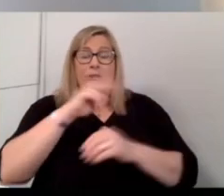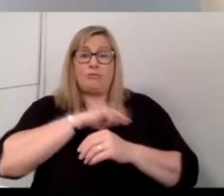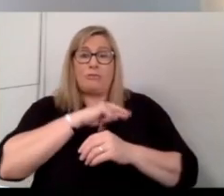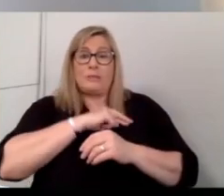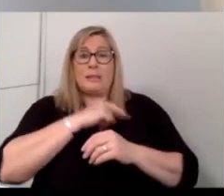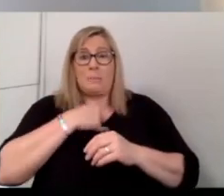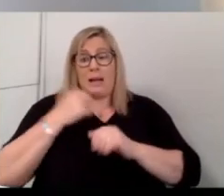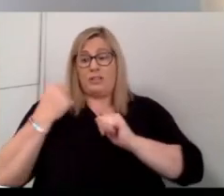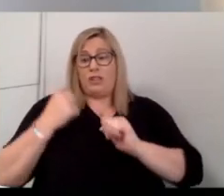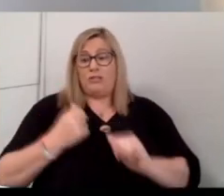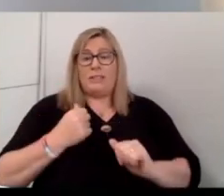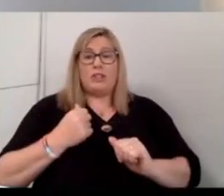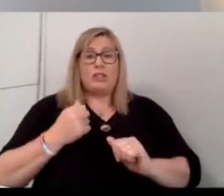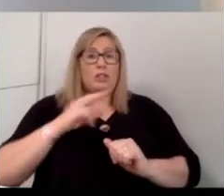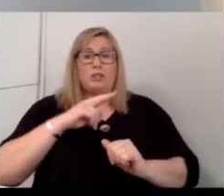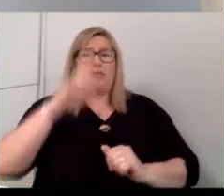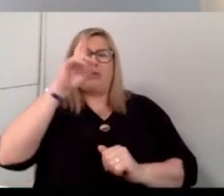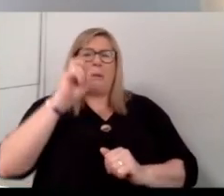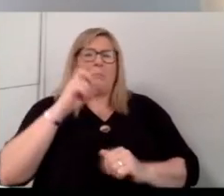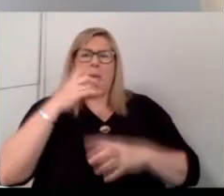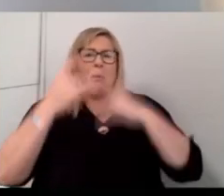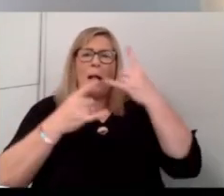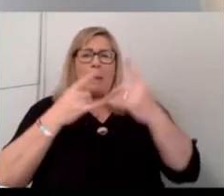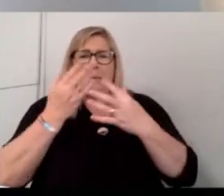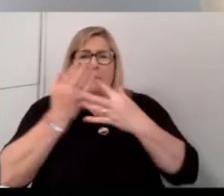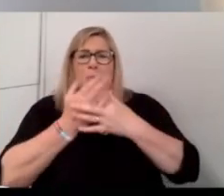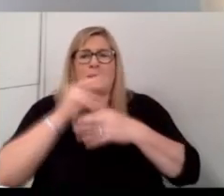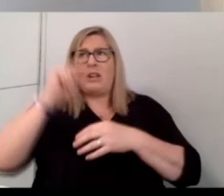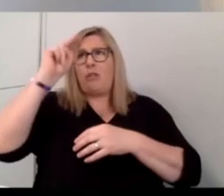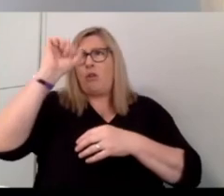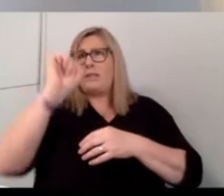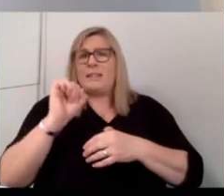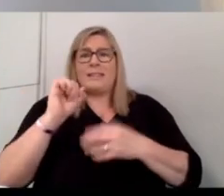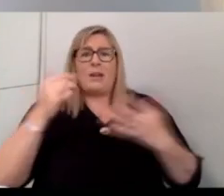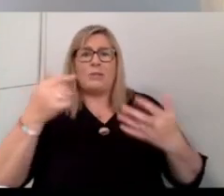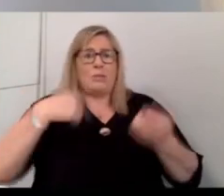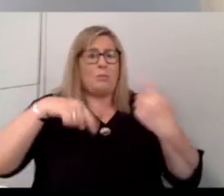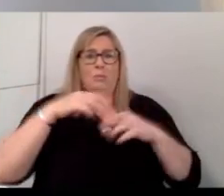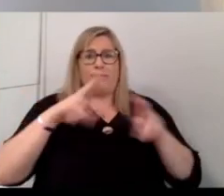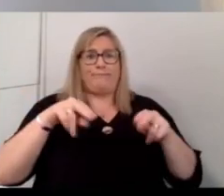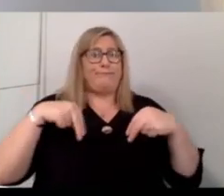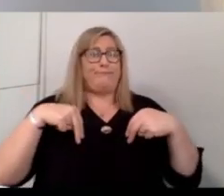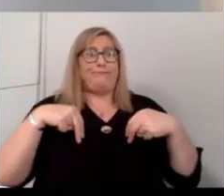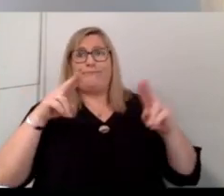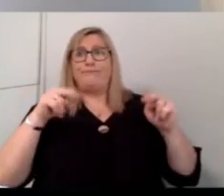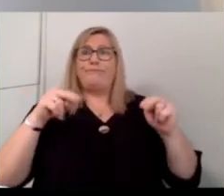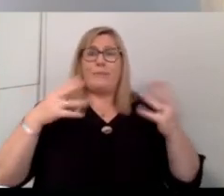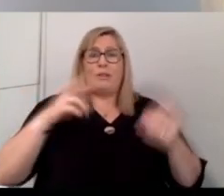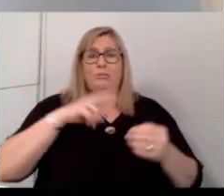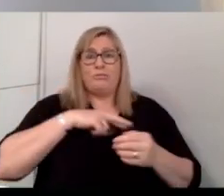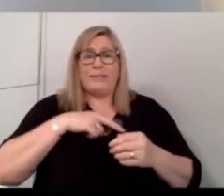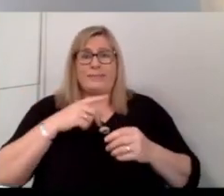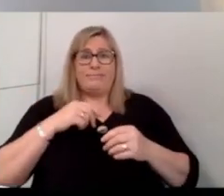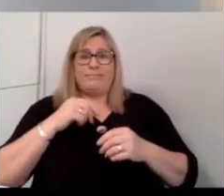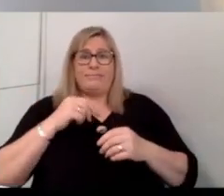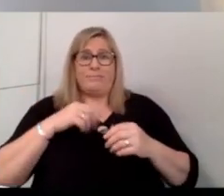my generation don't remember what happened between the north and the south. We're completely new to it all, that it really makes no difference to us to